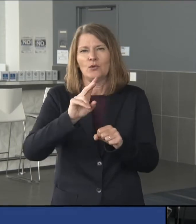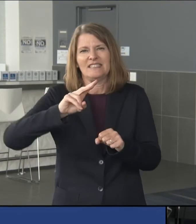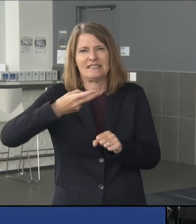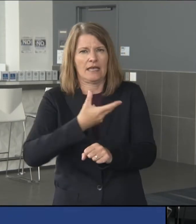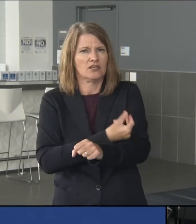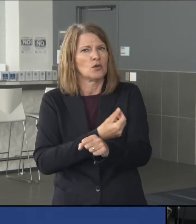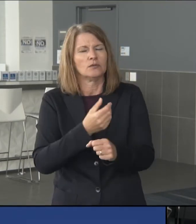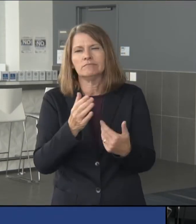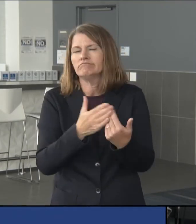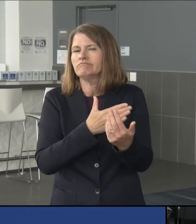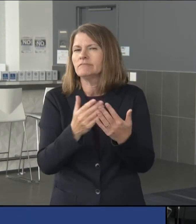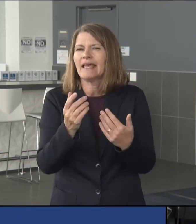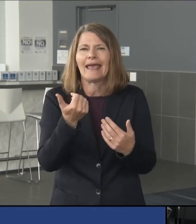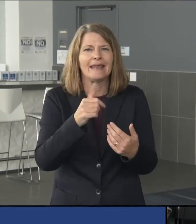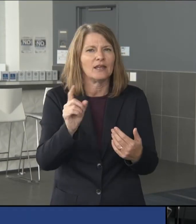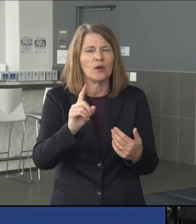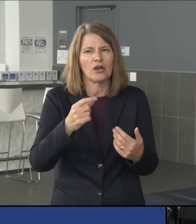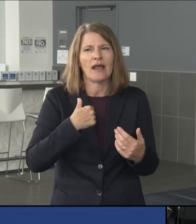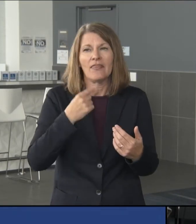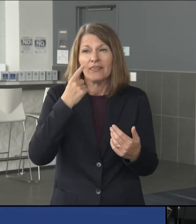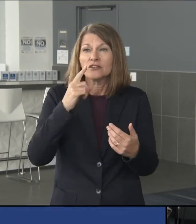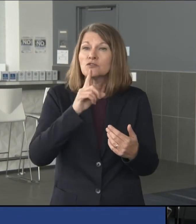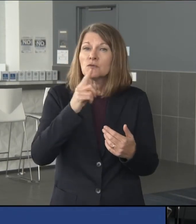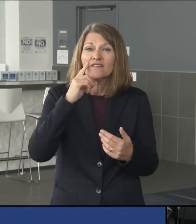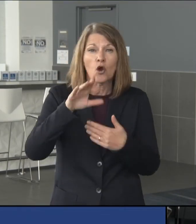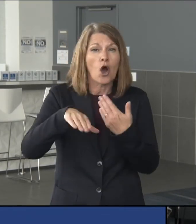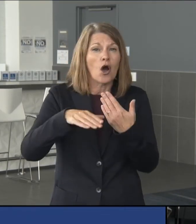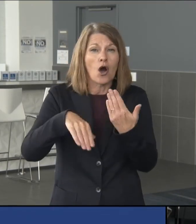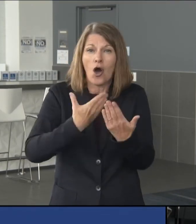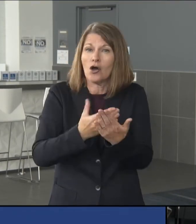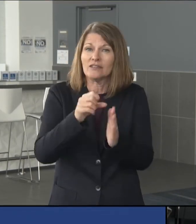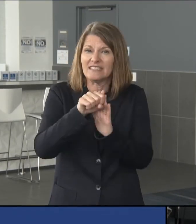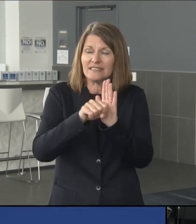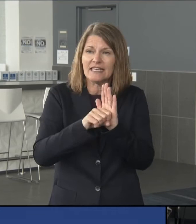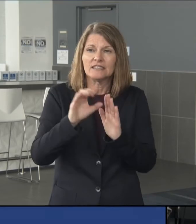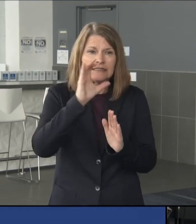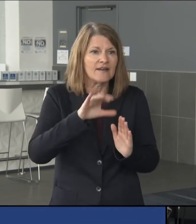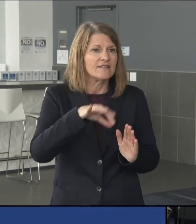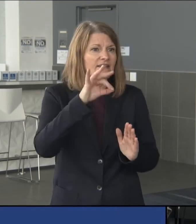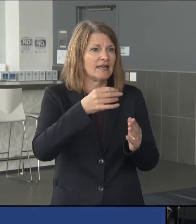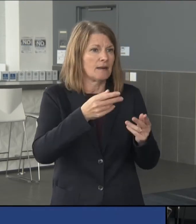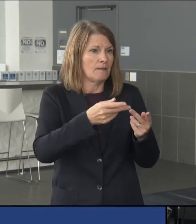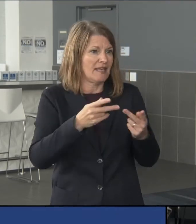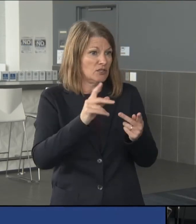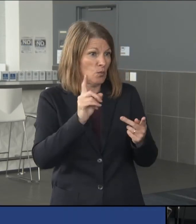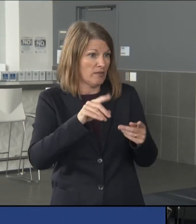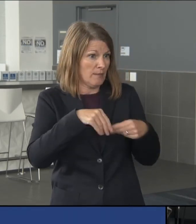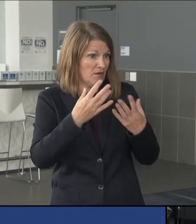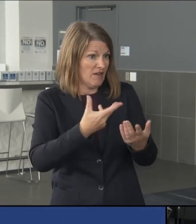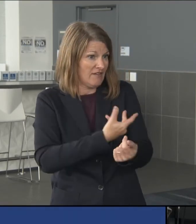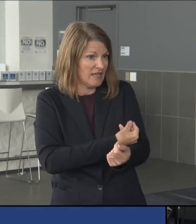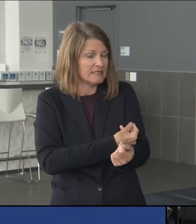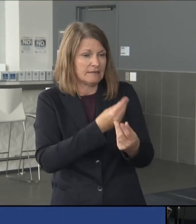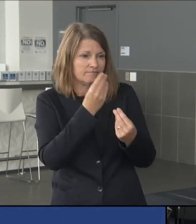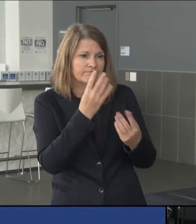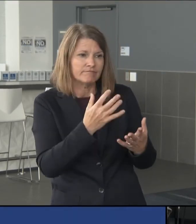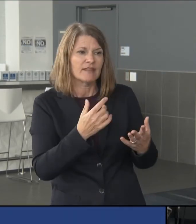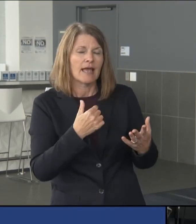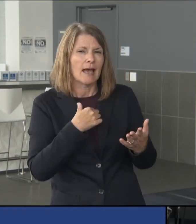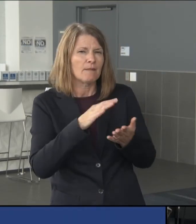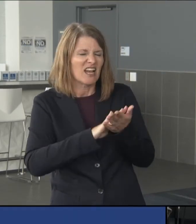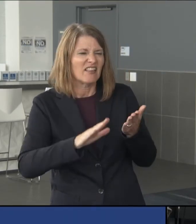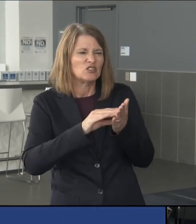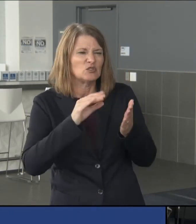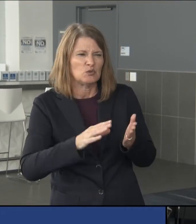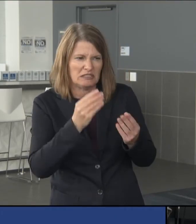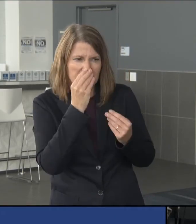Certainly in Pennsylvania, but I think that's true in just about every state. Just find a vaccine provider near you. Let them get to, let them know that you're a college